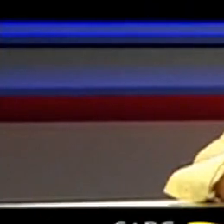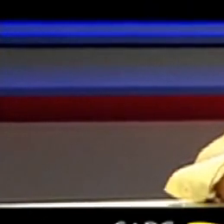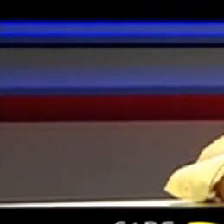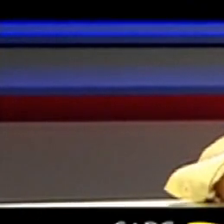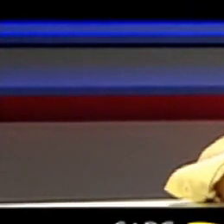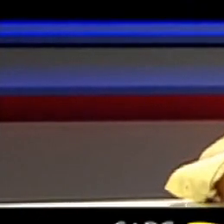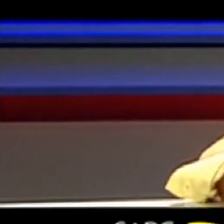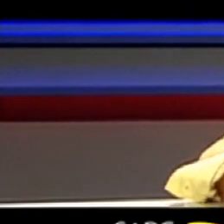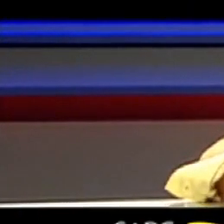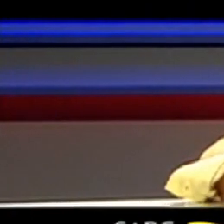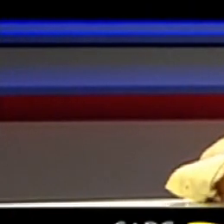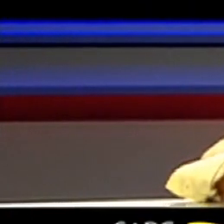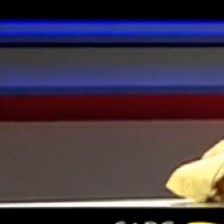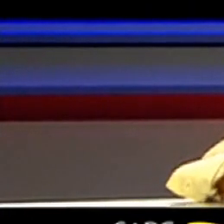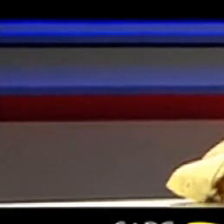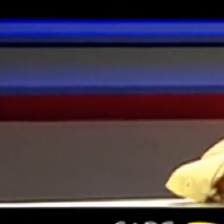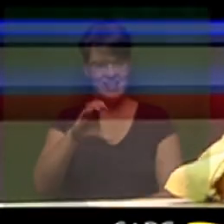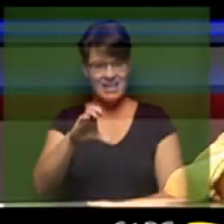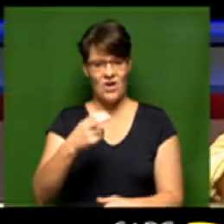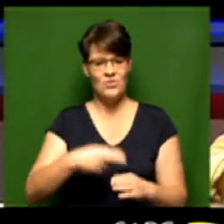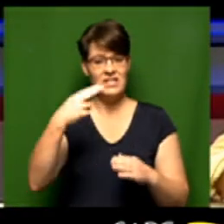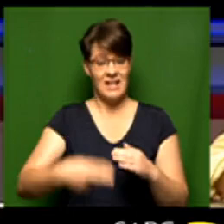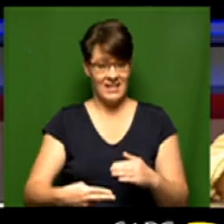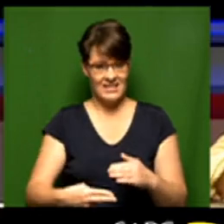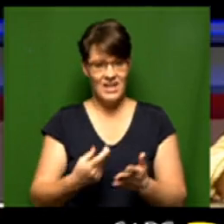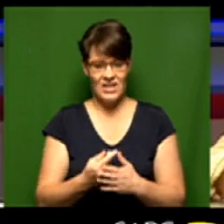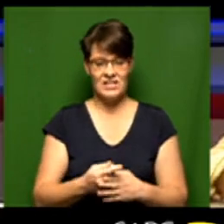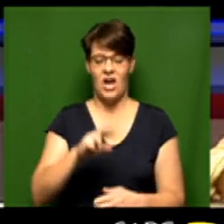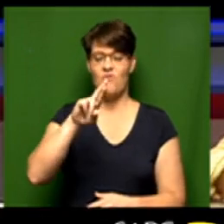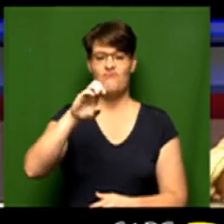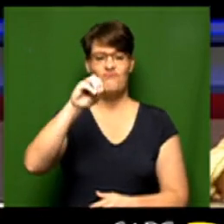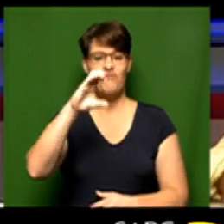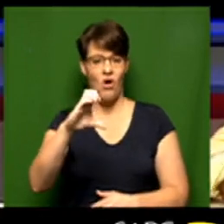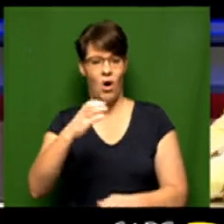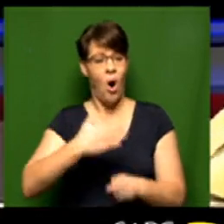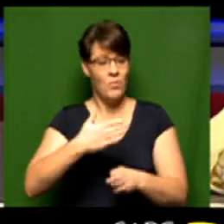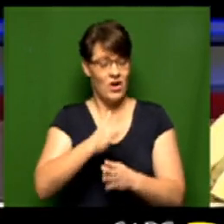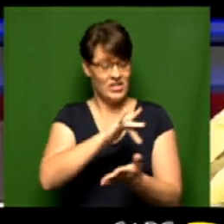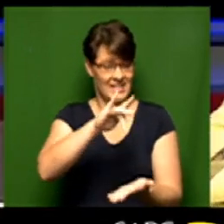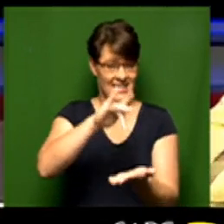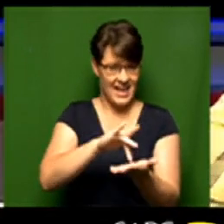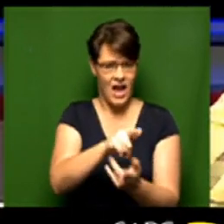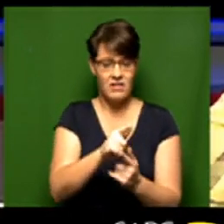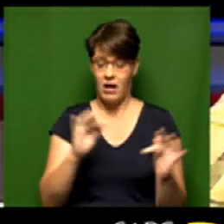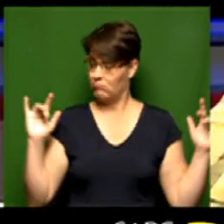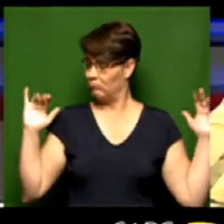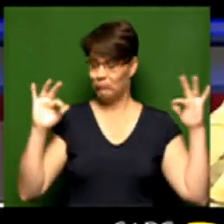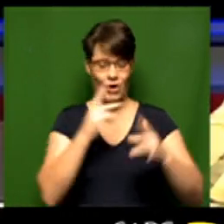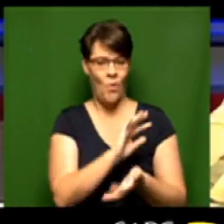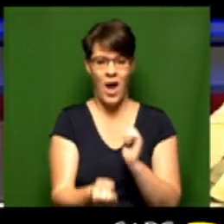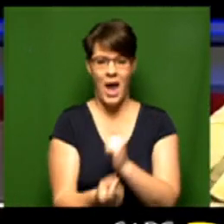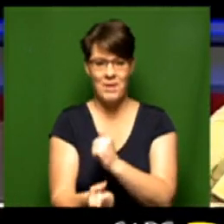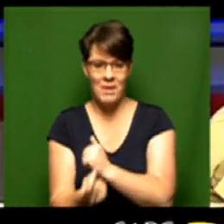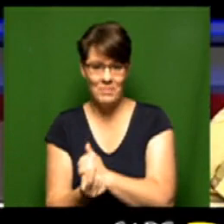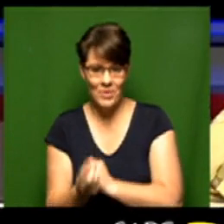welcome back to the IEC results this is the operations center this of course is where everything is going to be